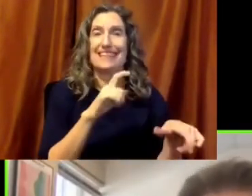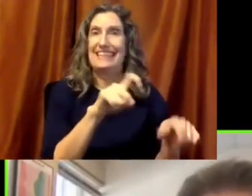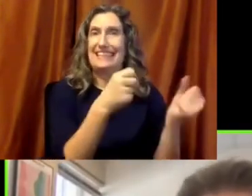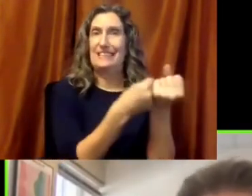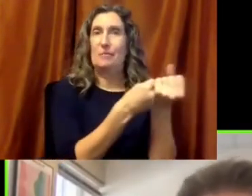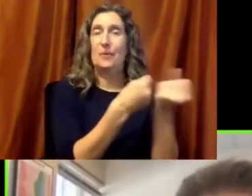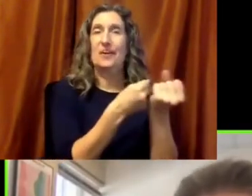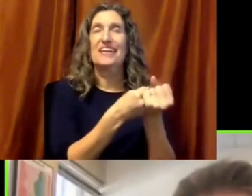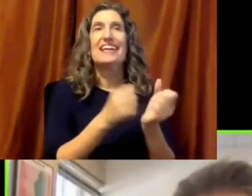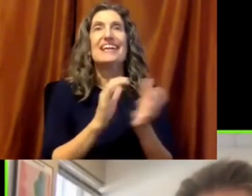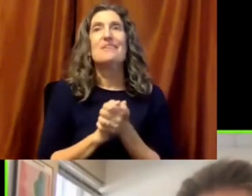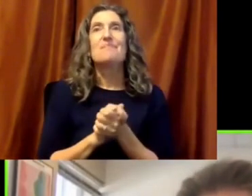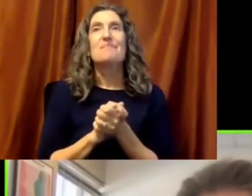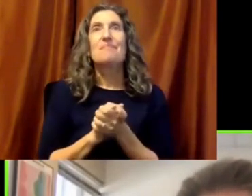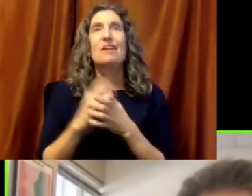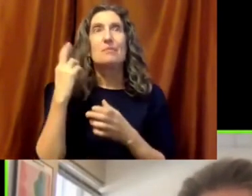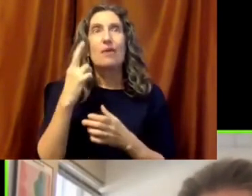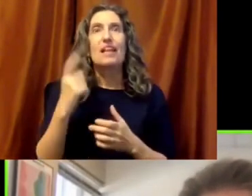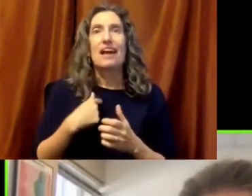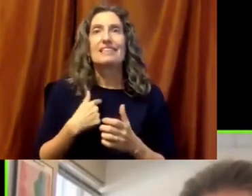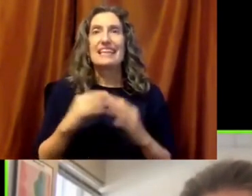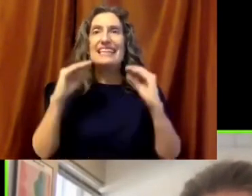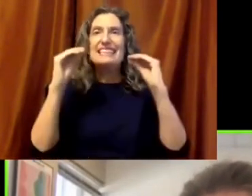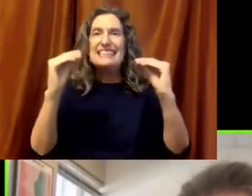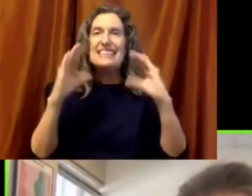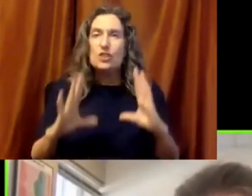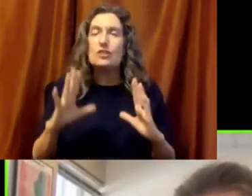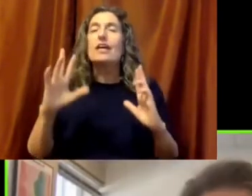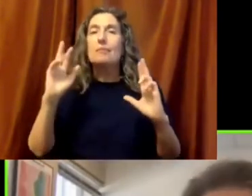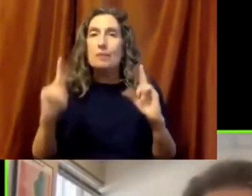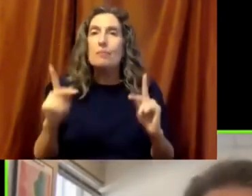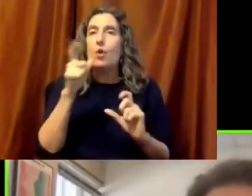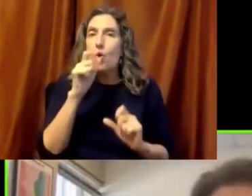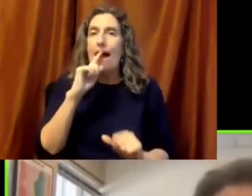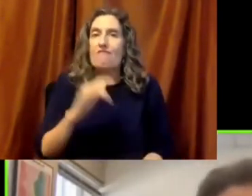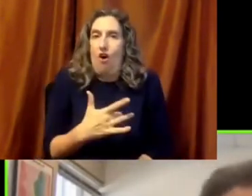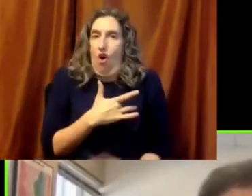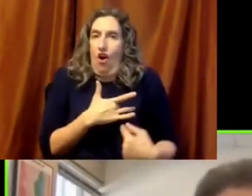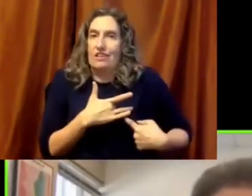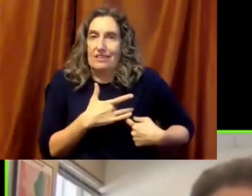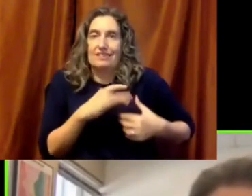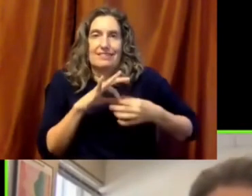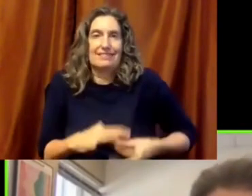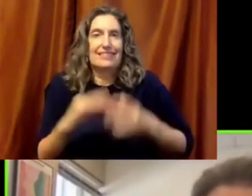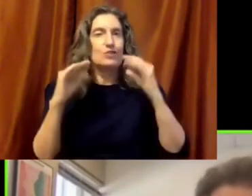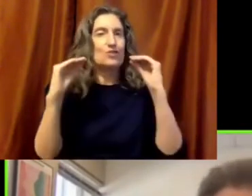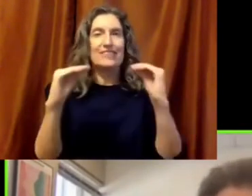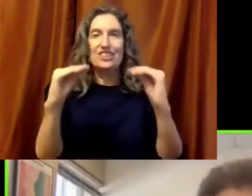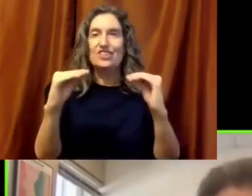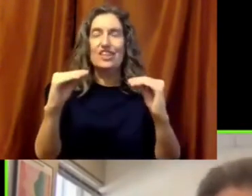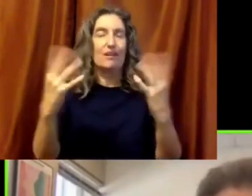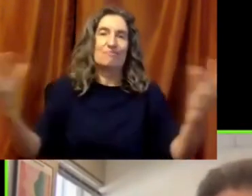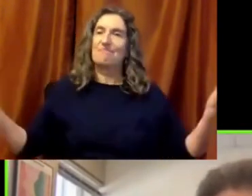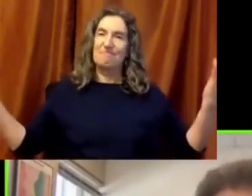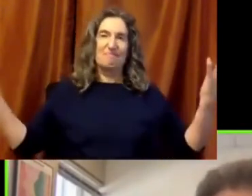And what I realized is that there's something about true teachers, people with the teacher's